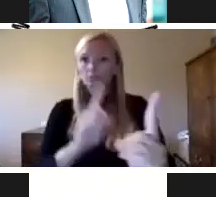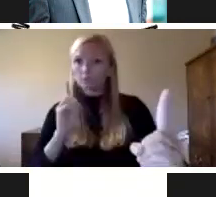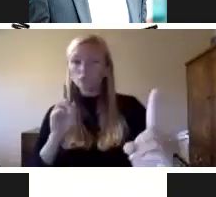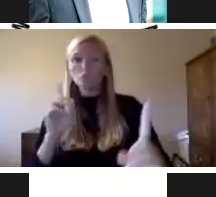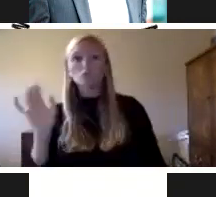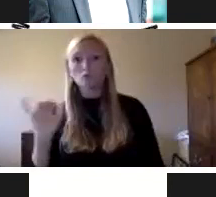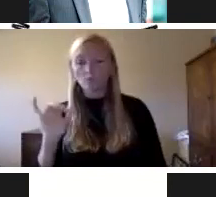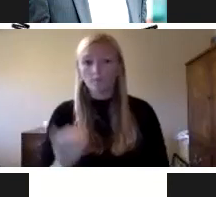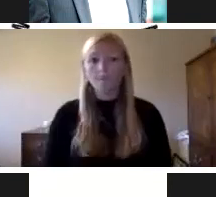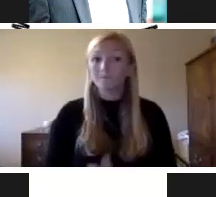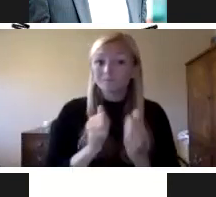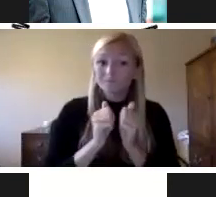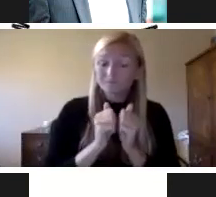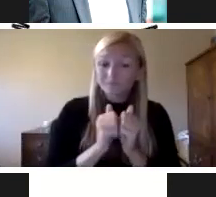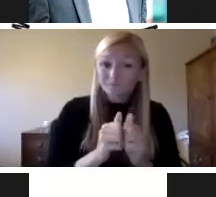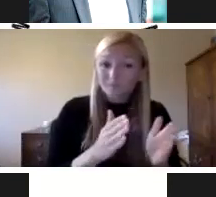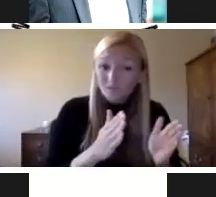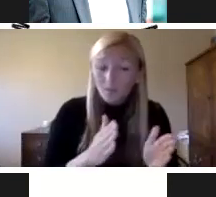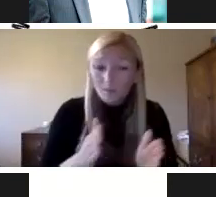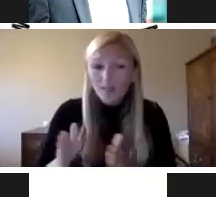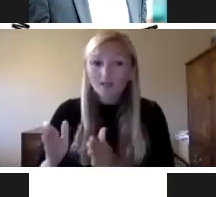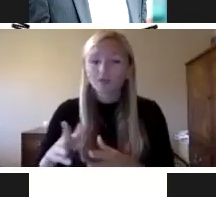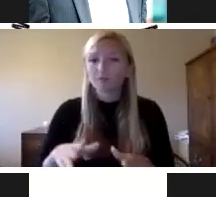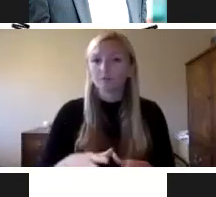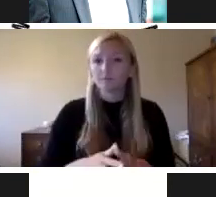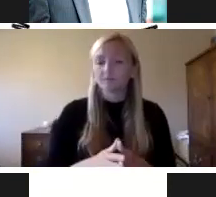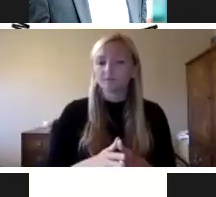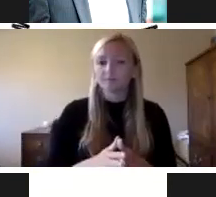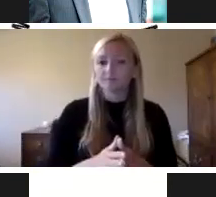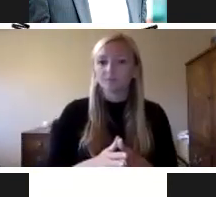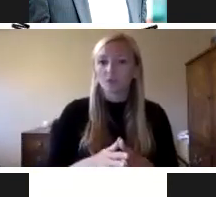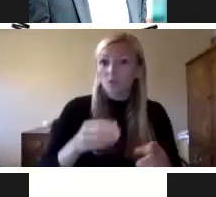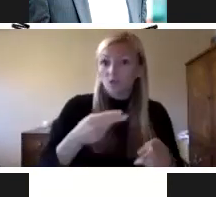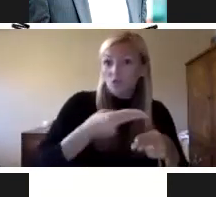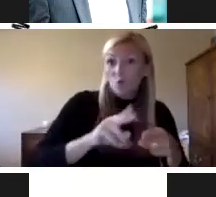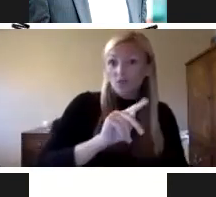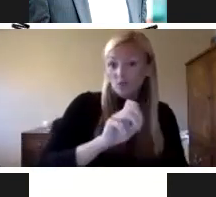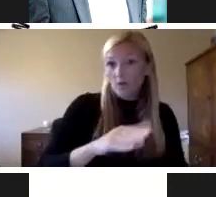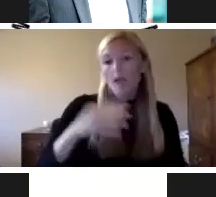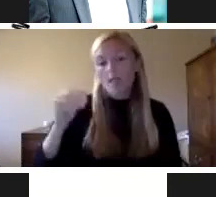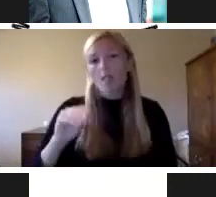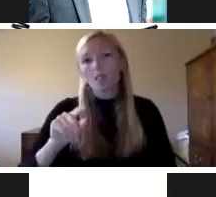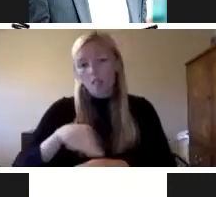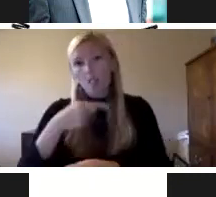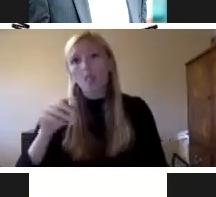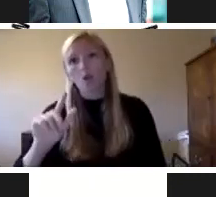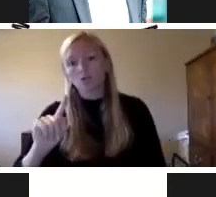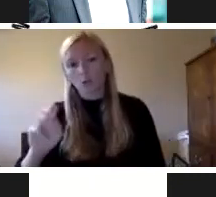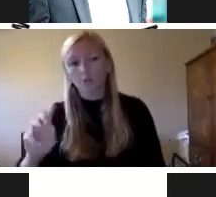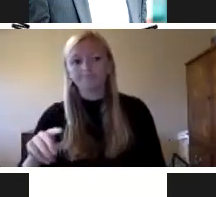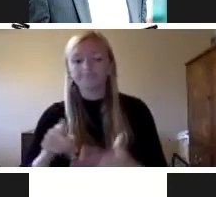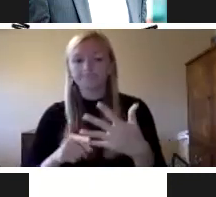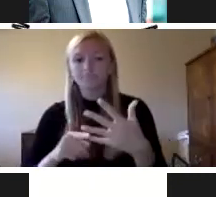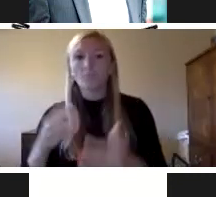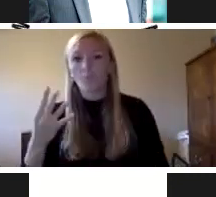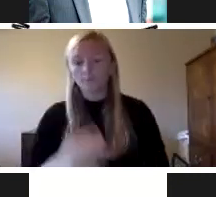reflect and analyze and plan for the art of possible with considerations for both the short-term urgency and the need to design with the new challenges and